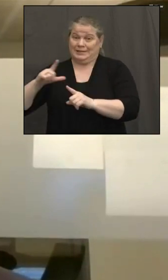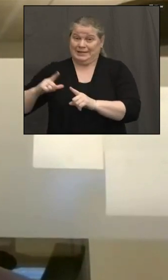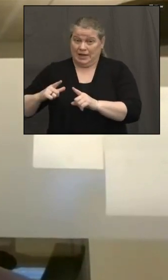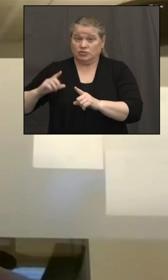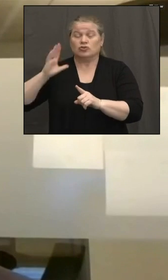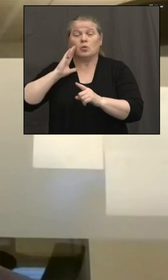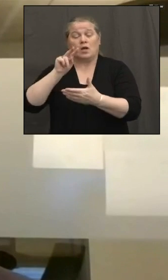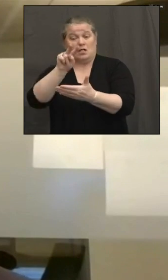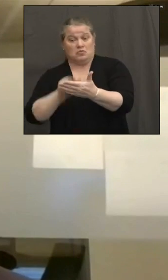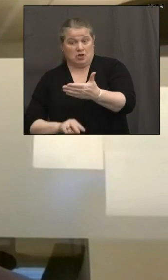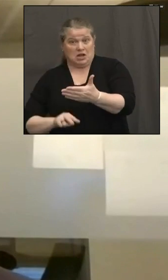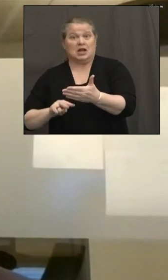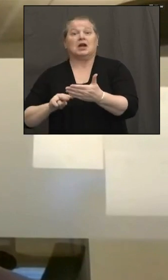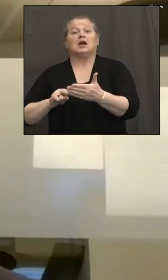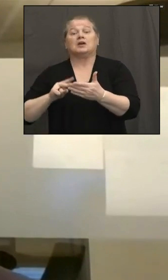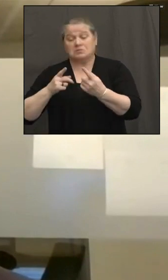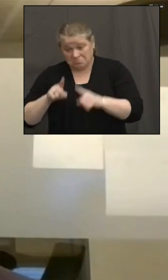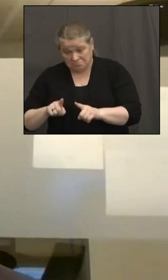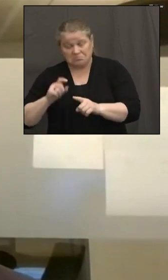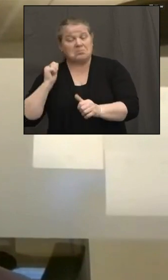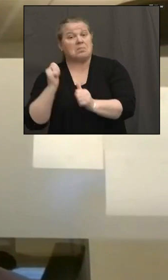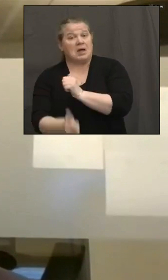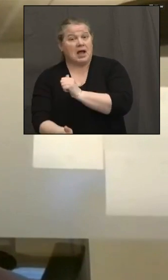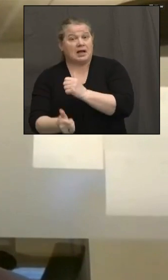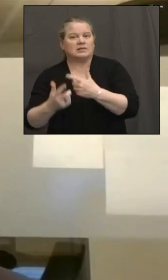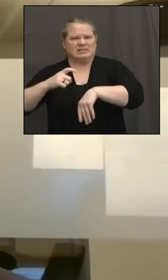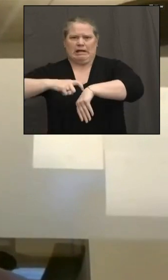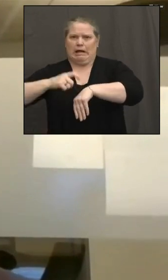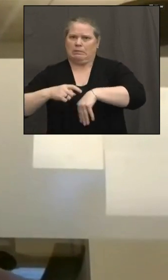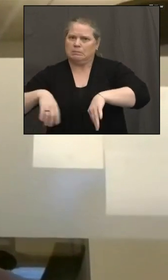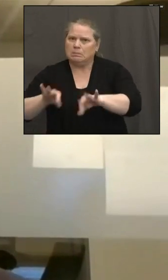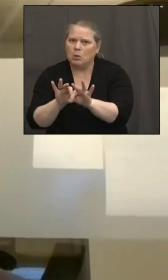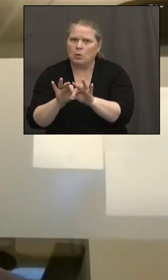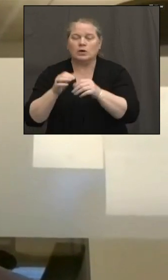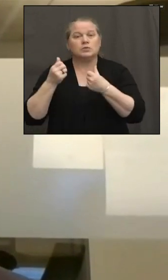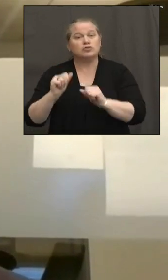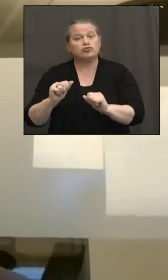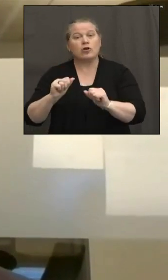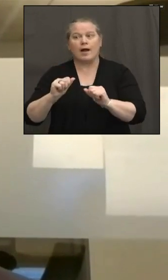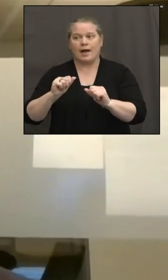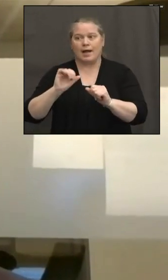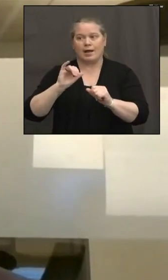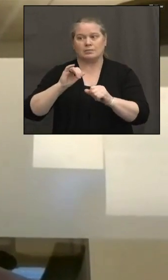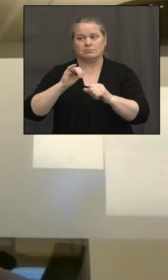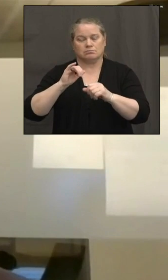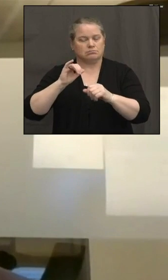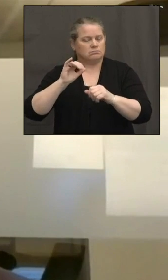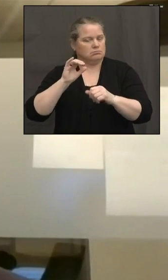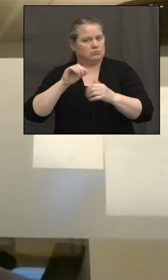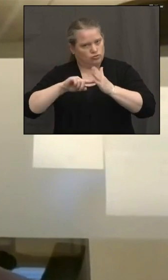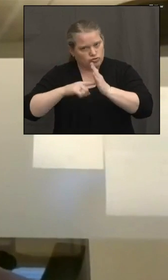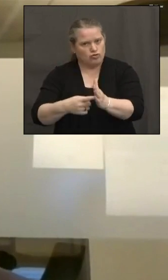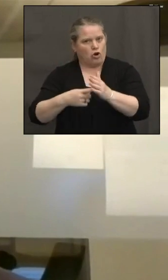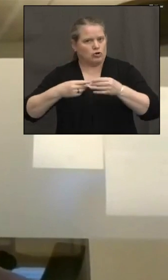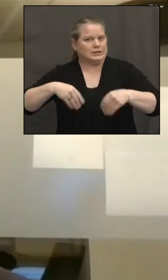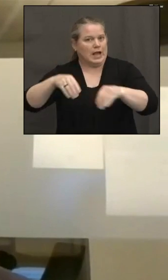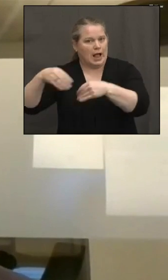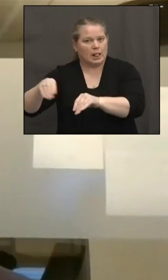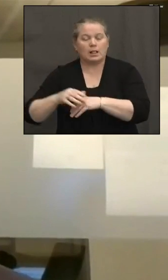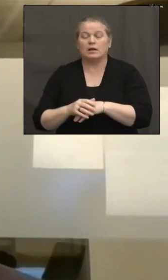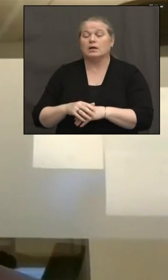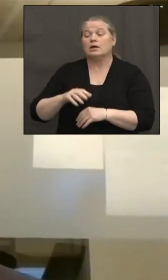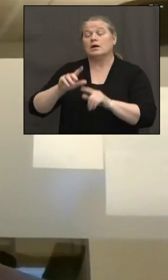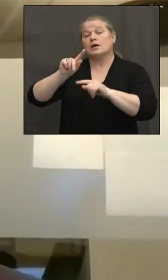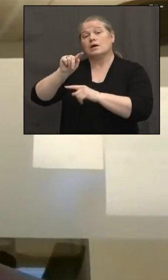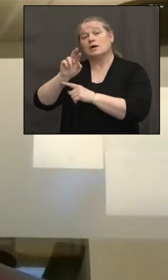on that as time is of the essence here as we try to get to market with these products. The tribal compacts will need to be amended, and